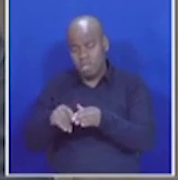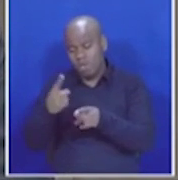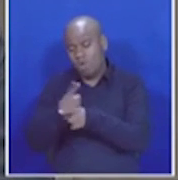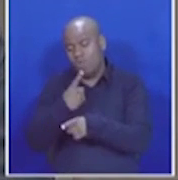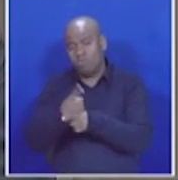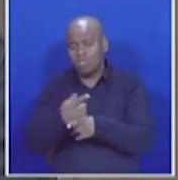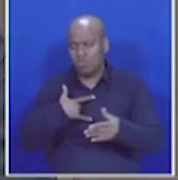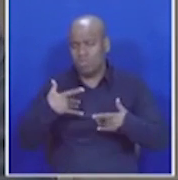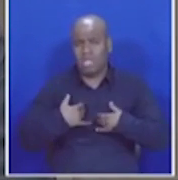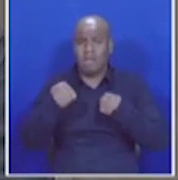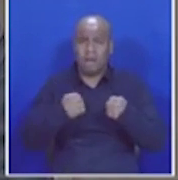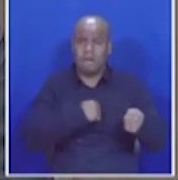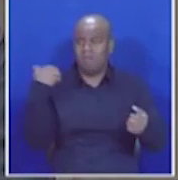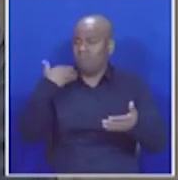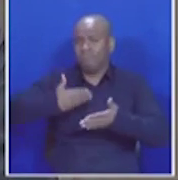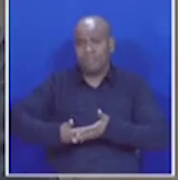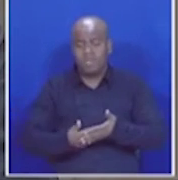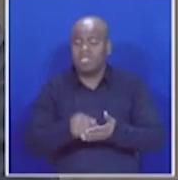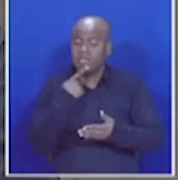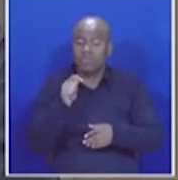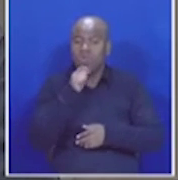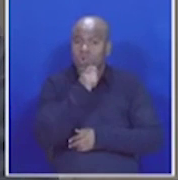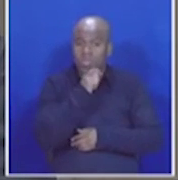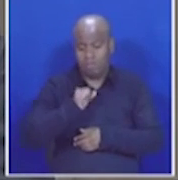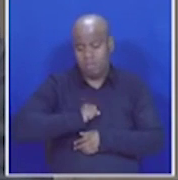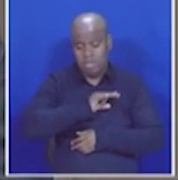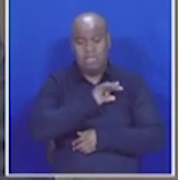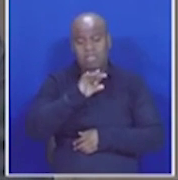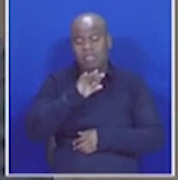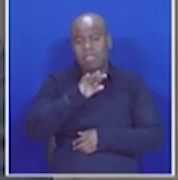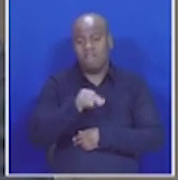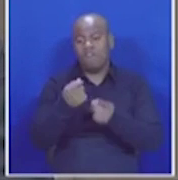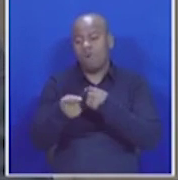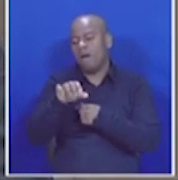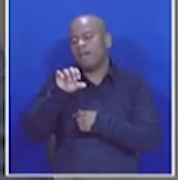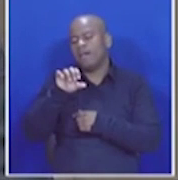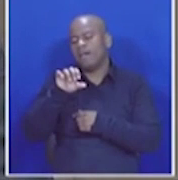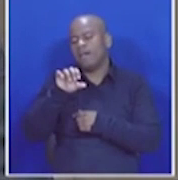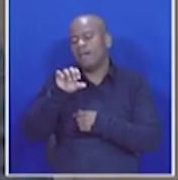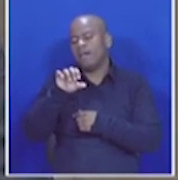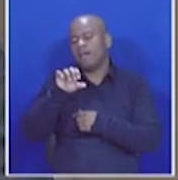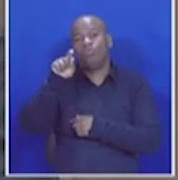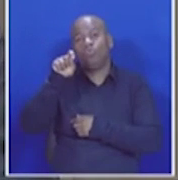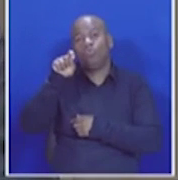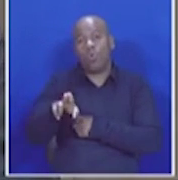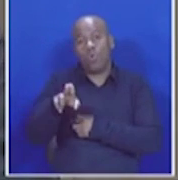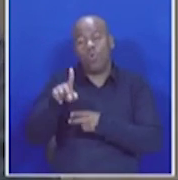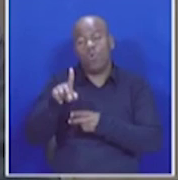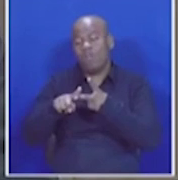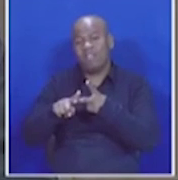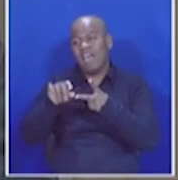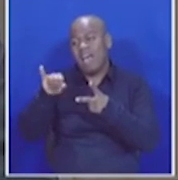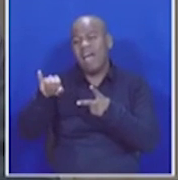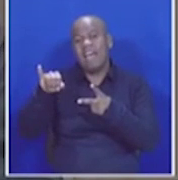voiced a concern in the past about the utilisation of SATU members as IEC officials. SATU is an